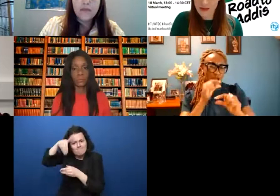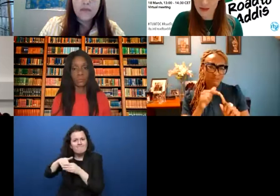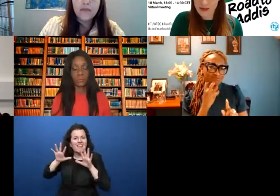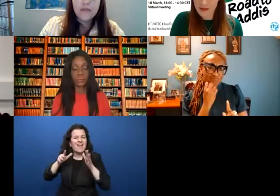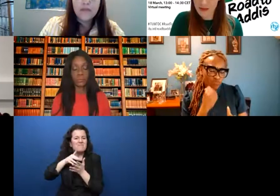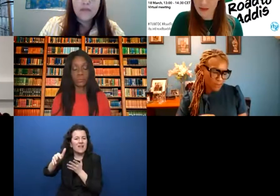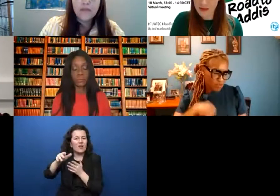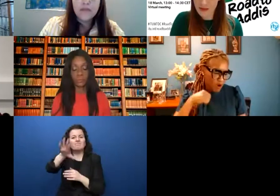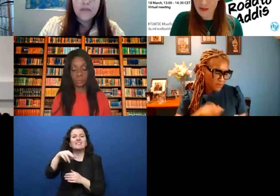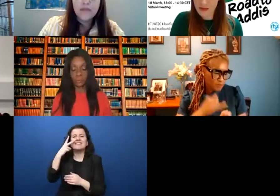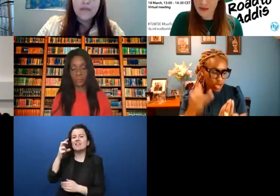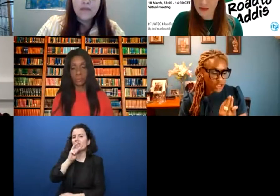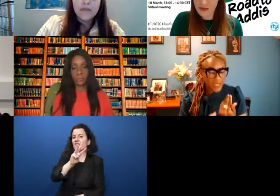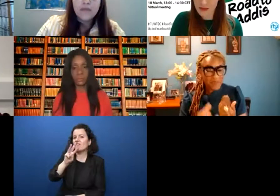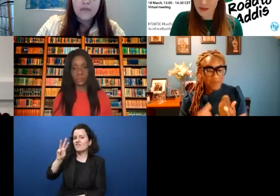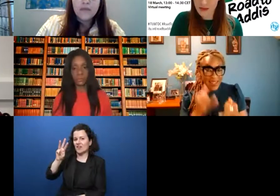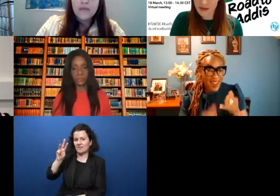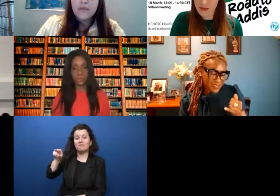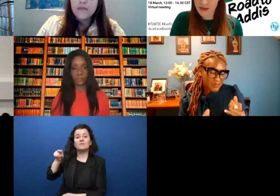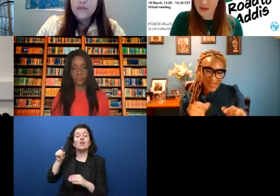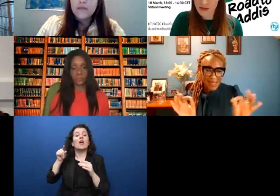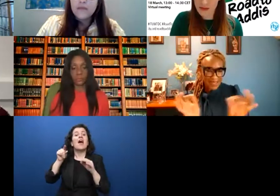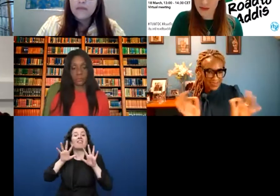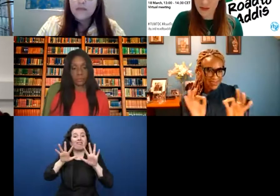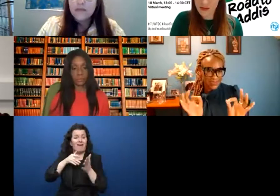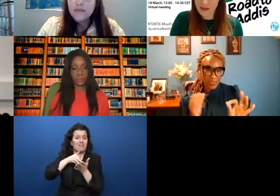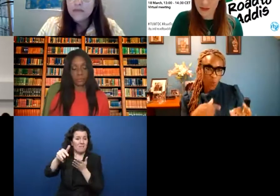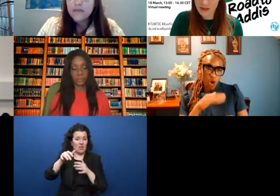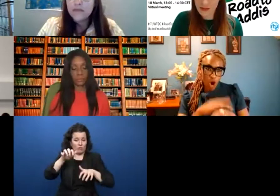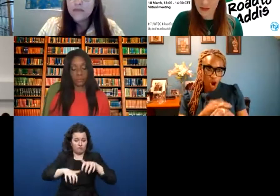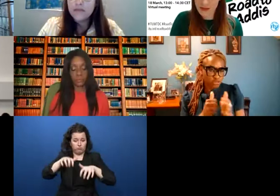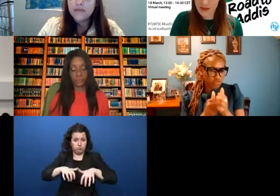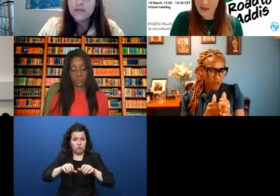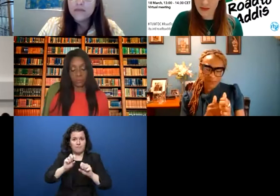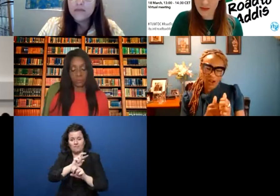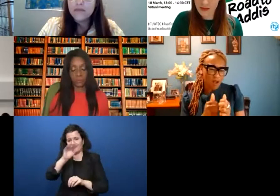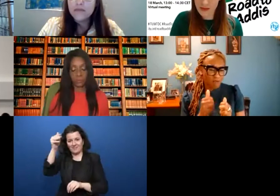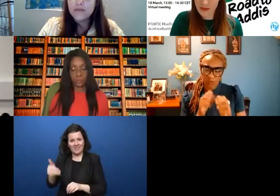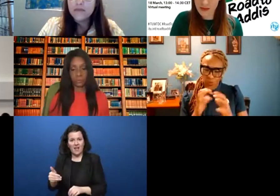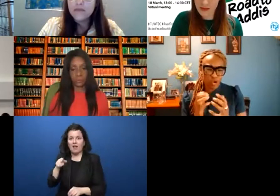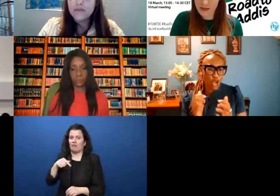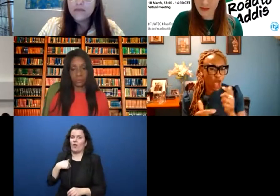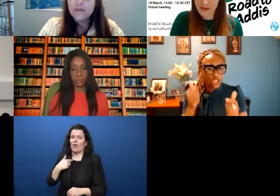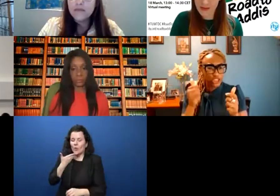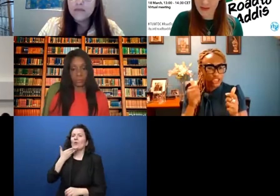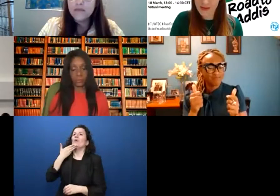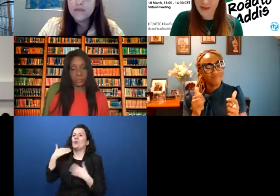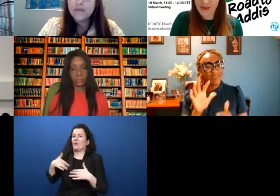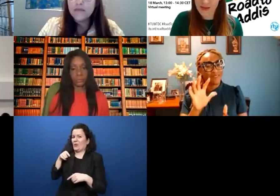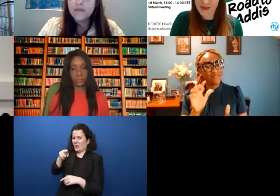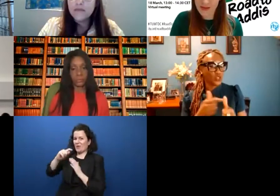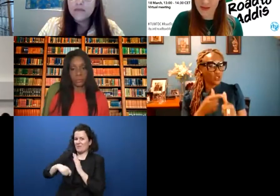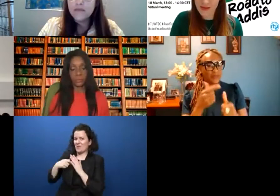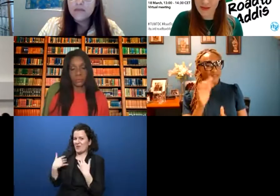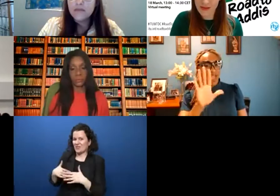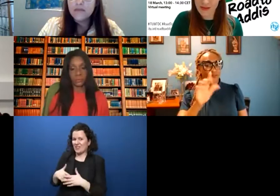online. Just Google that project, 10 Million, because we're very, very proud of that. And last but